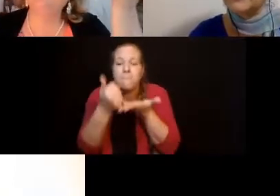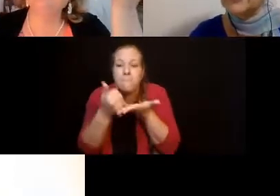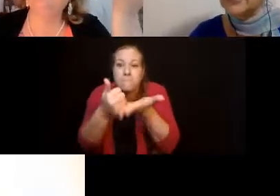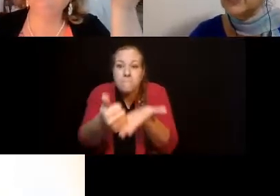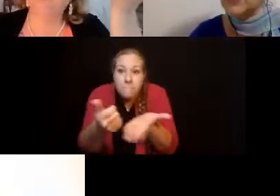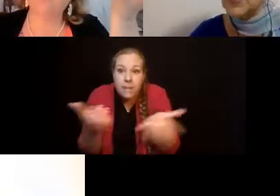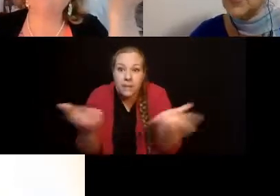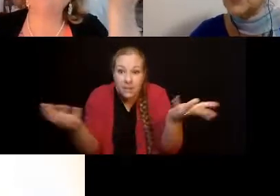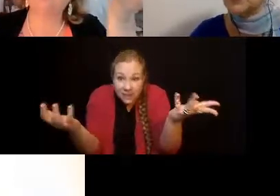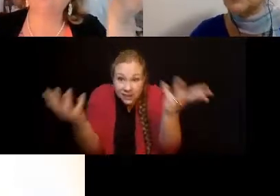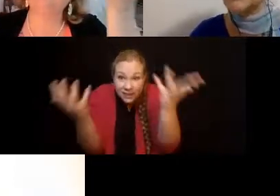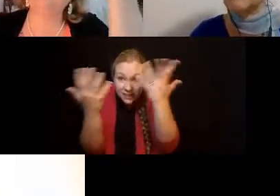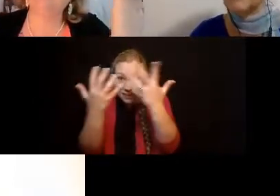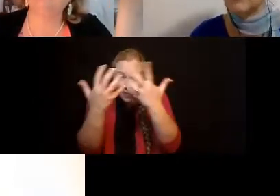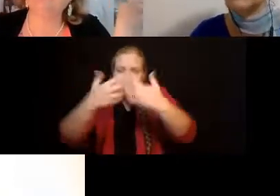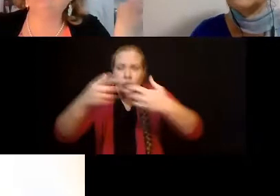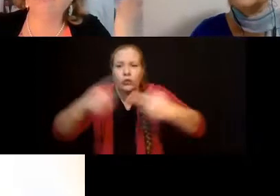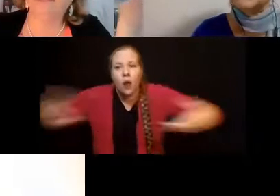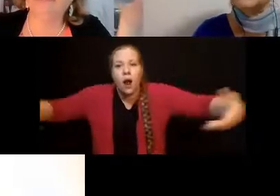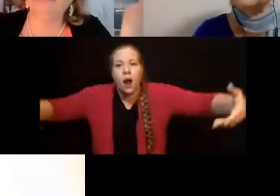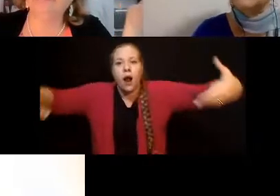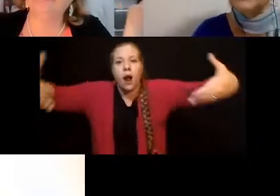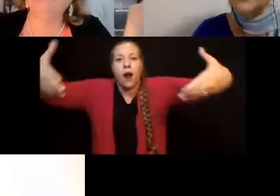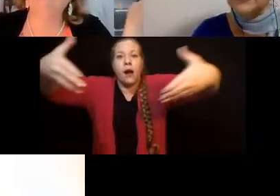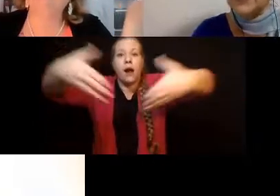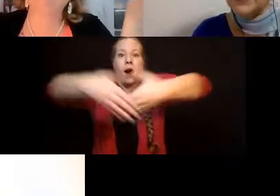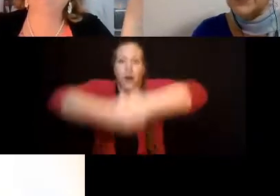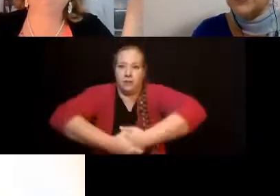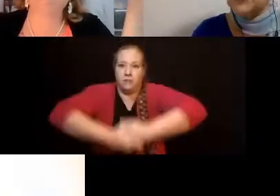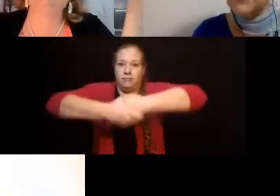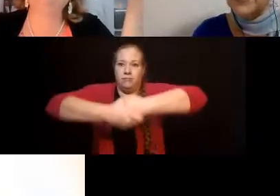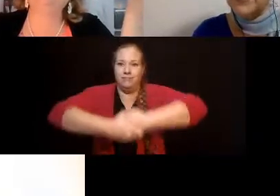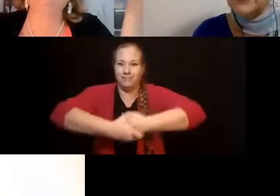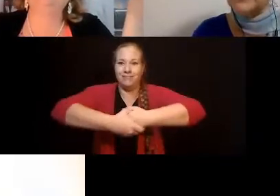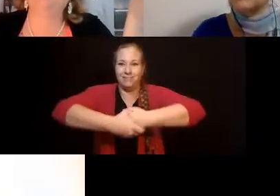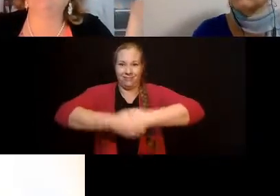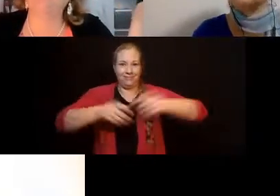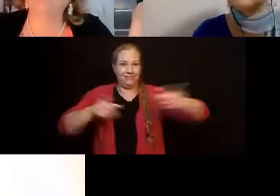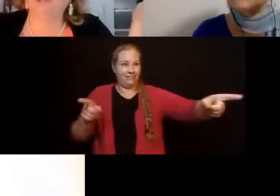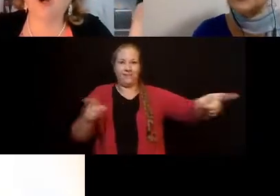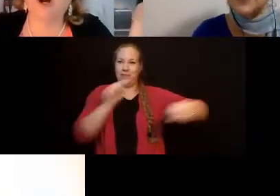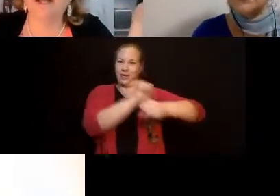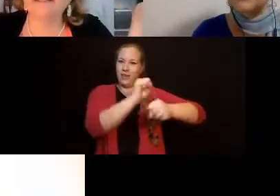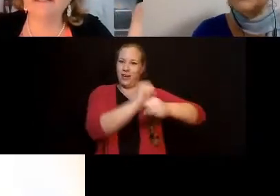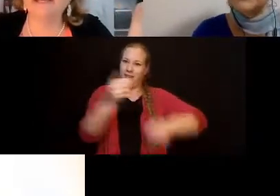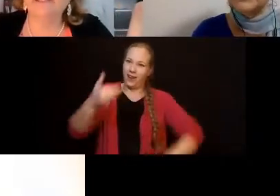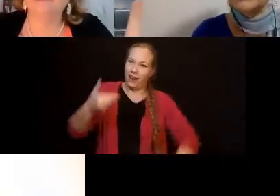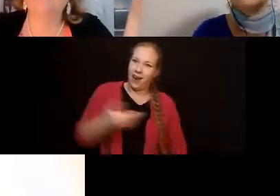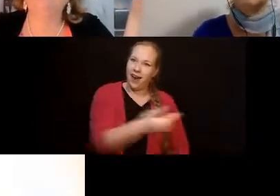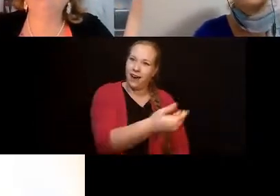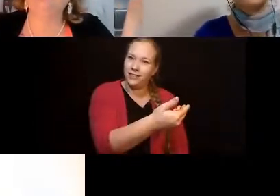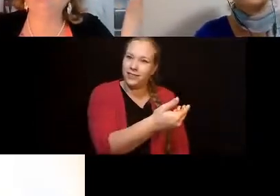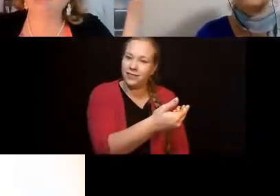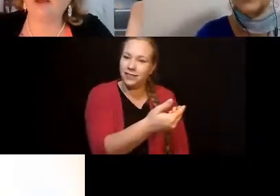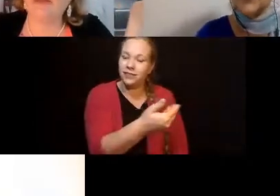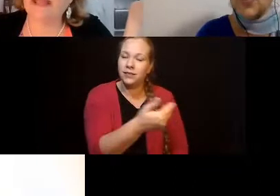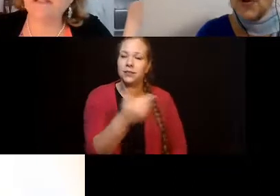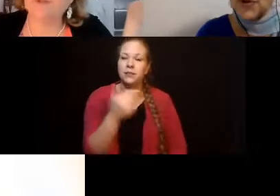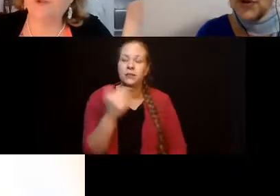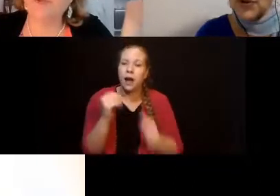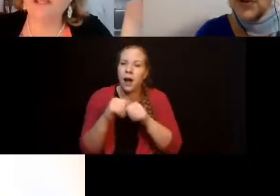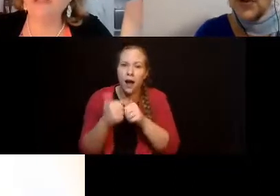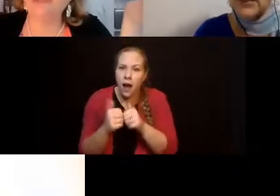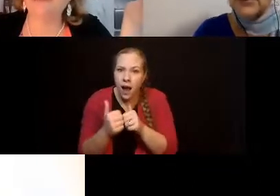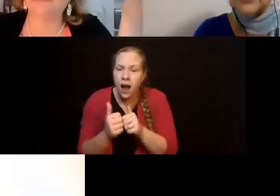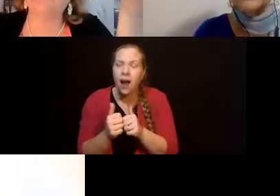First, DVR is going to come into play. They're going to do the upfront cost of doing job